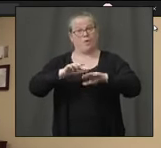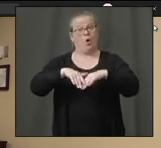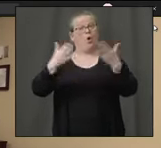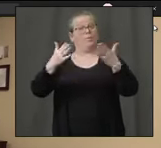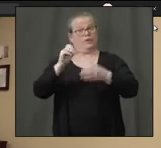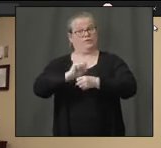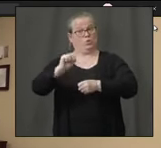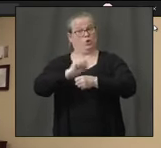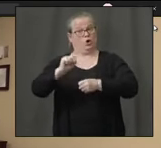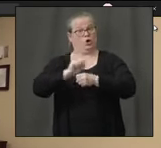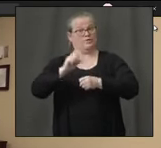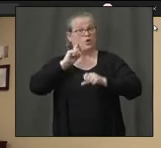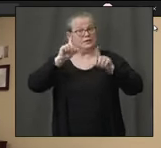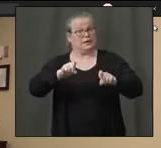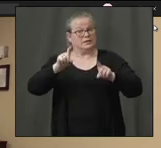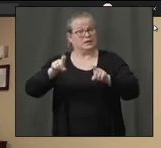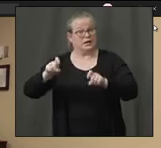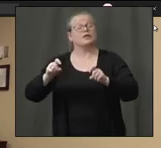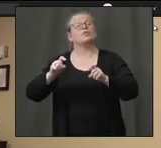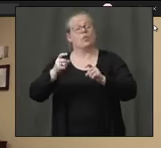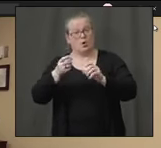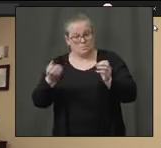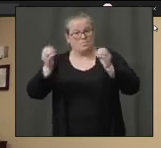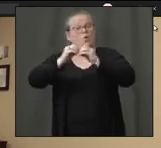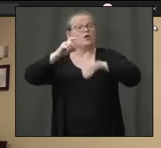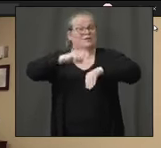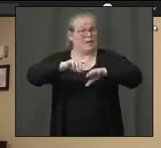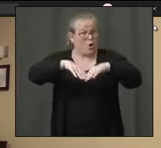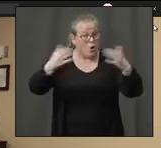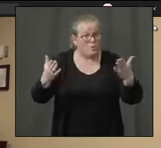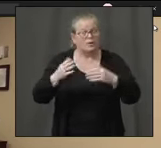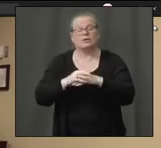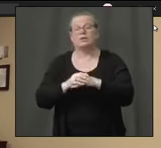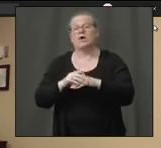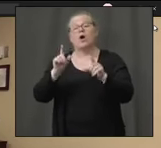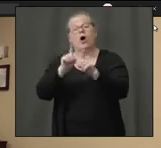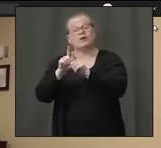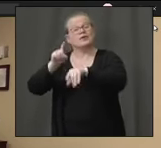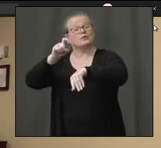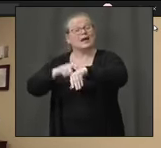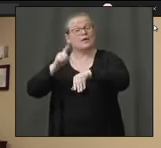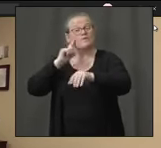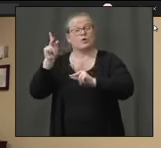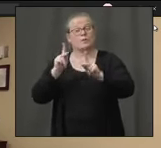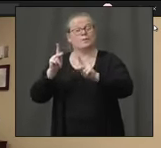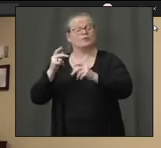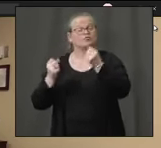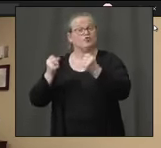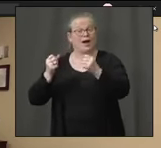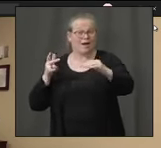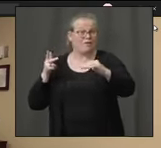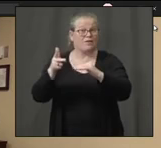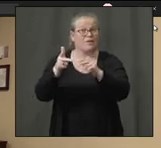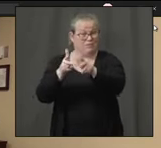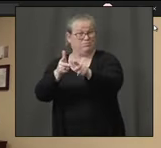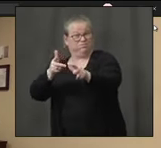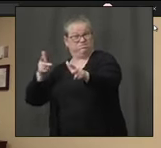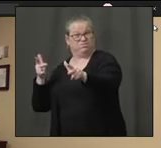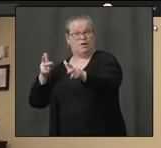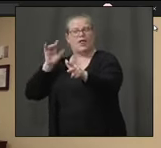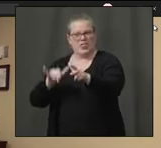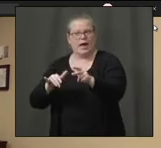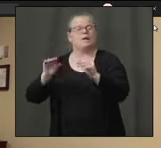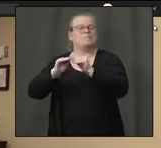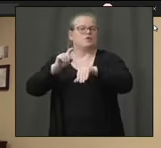sites that we could help with the drive-throughs. But importantly, this also helps us support skilled nursing facilities and